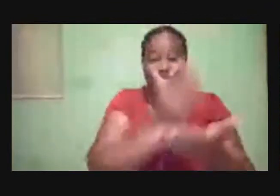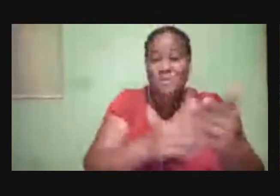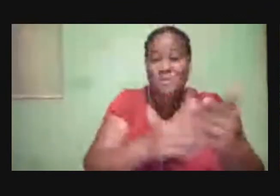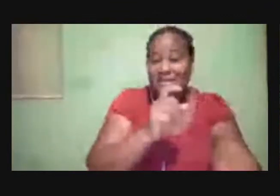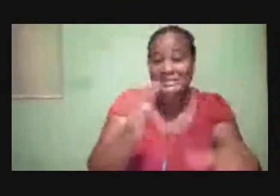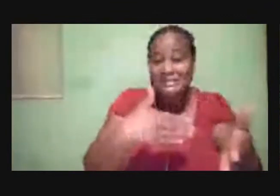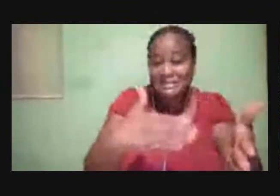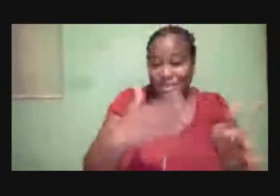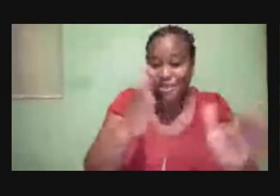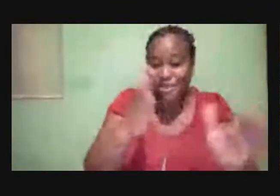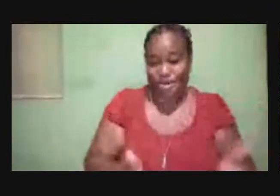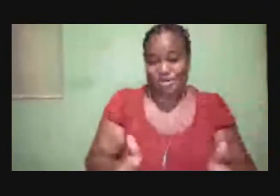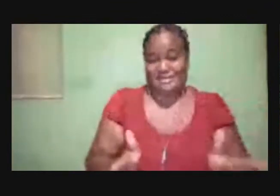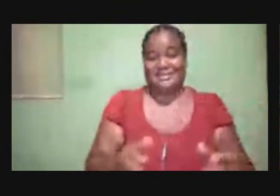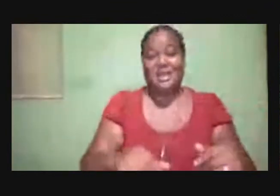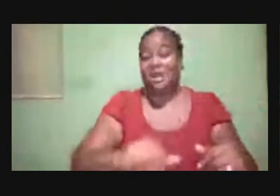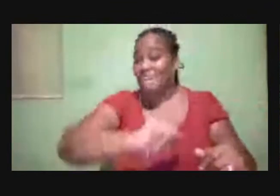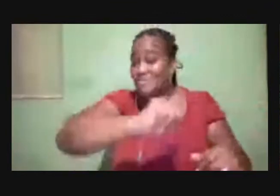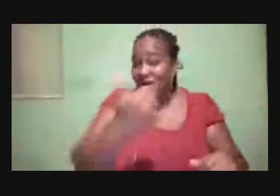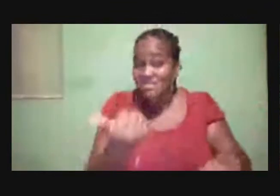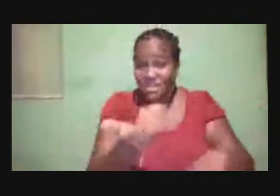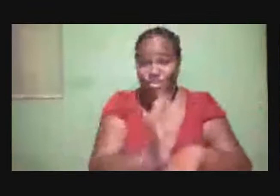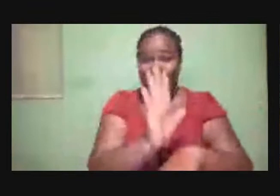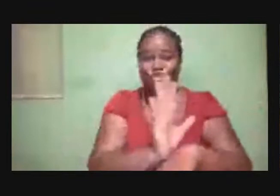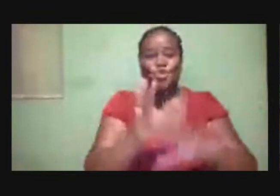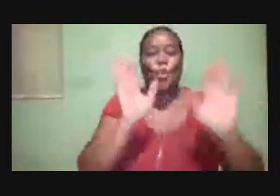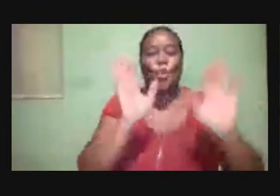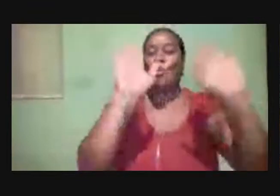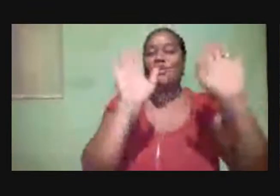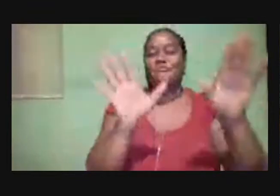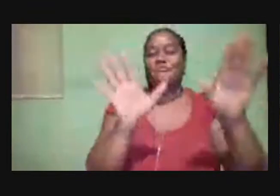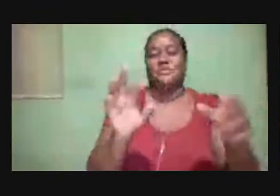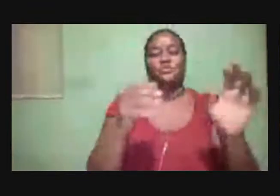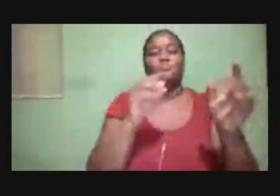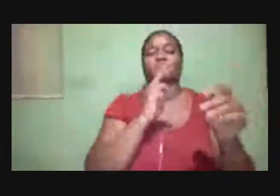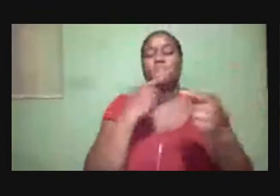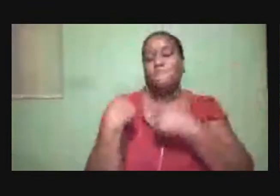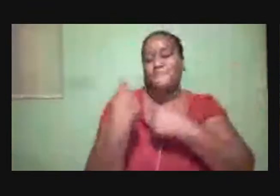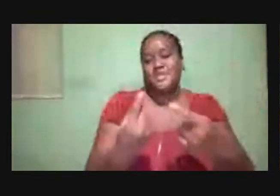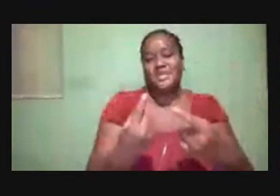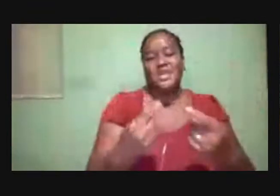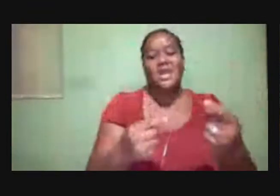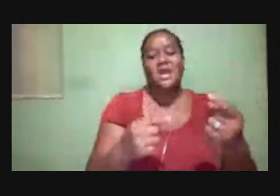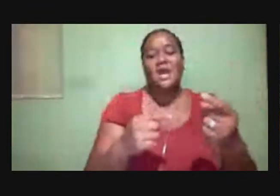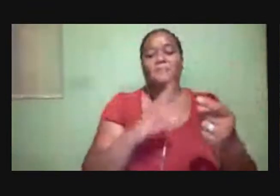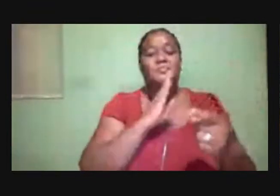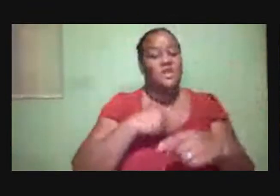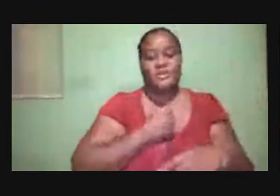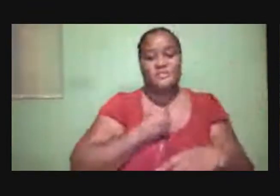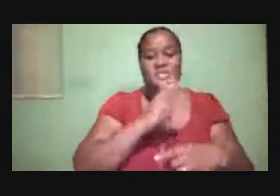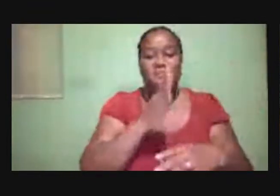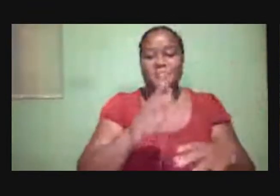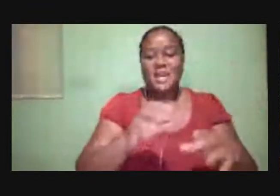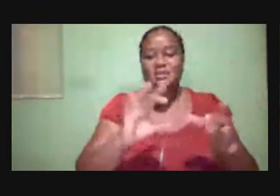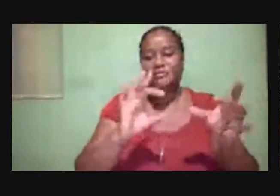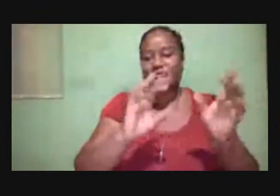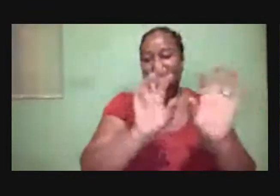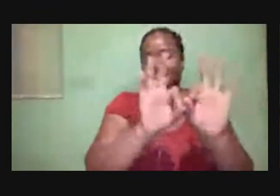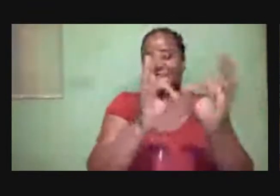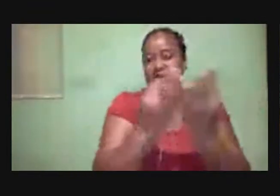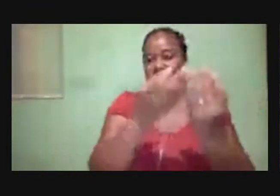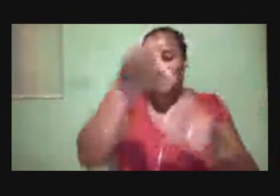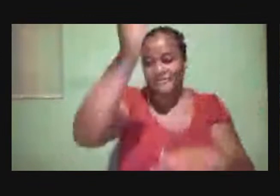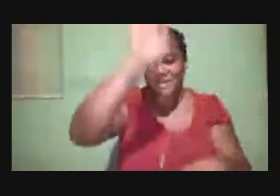How wonderful it is to be a part of the family of God, that we can come together as different churches and